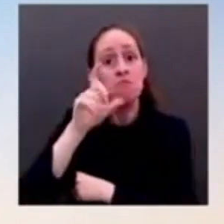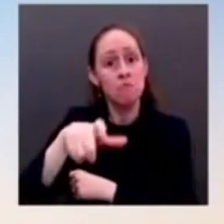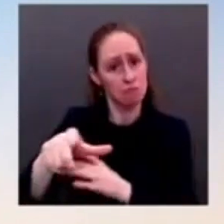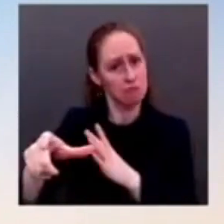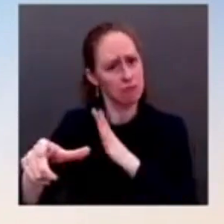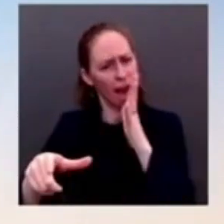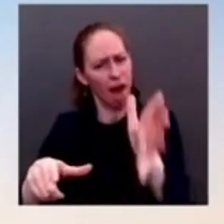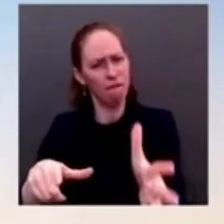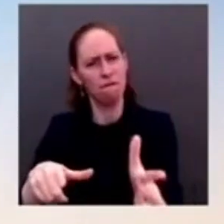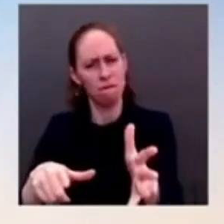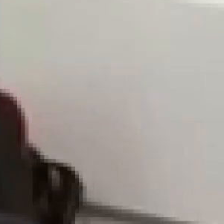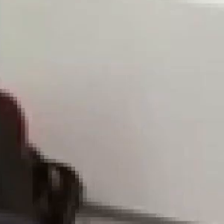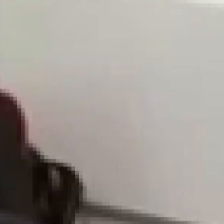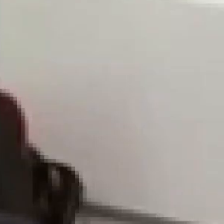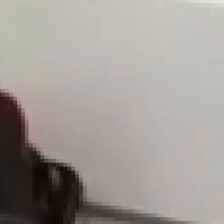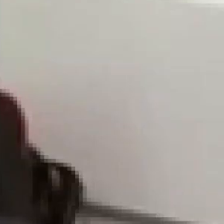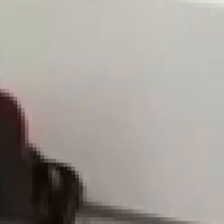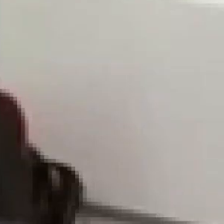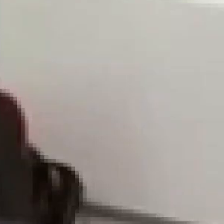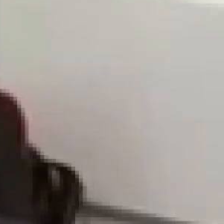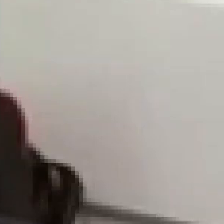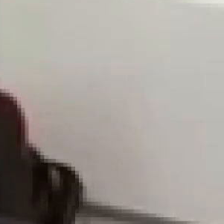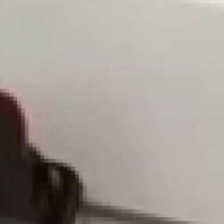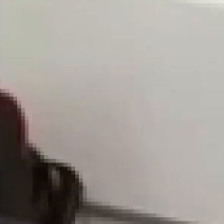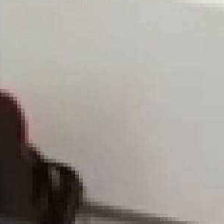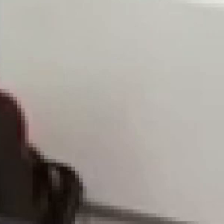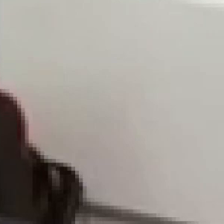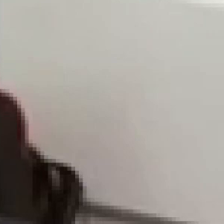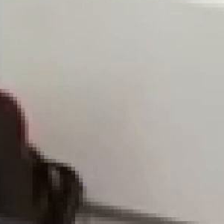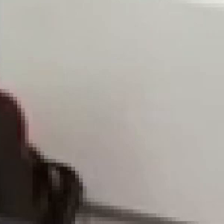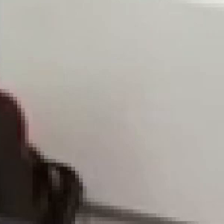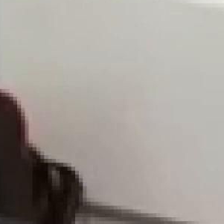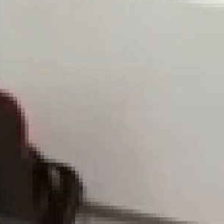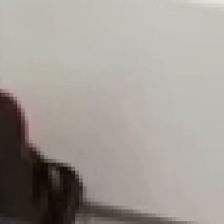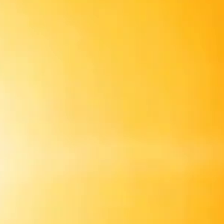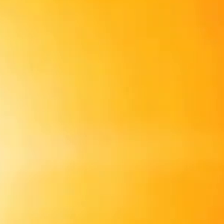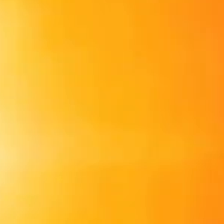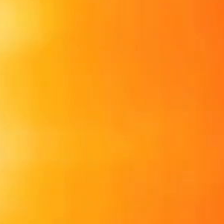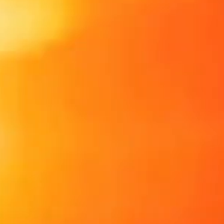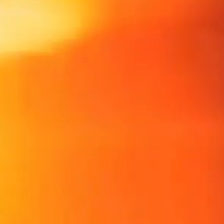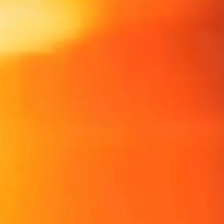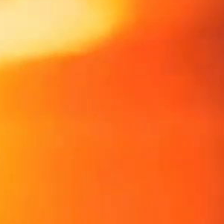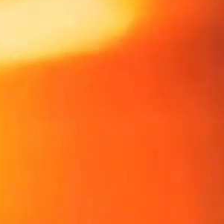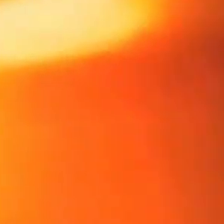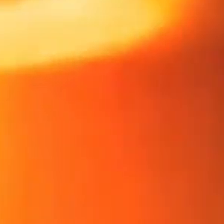their kid to school with no mask, should that child be allowed to go to school and be in class?